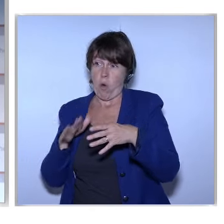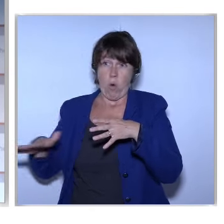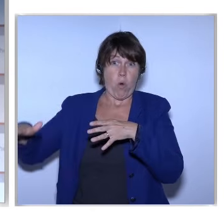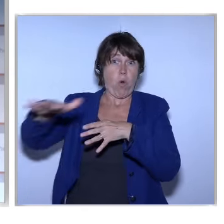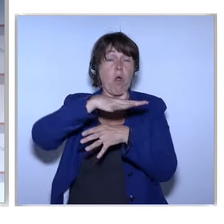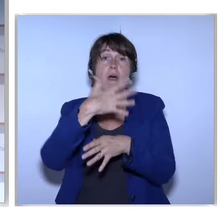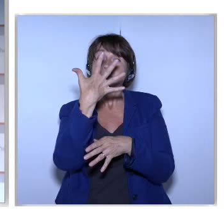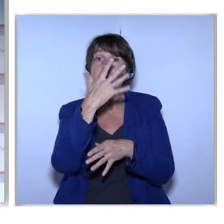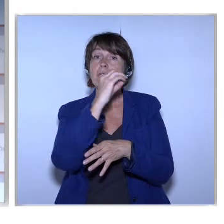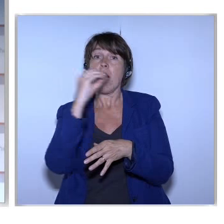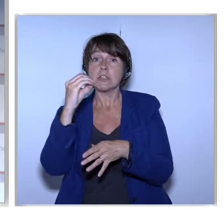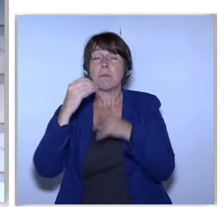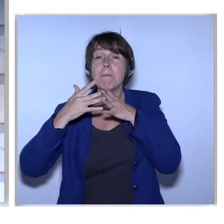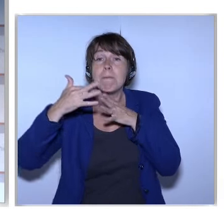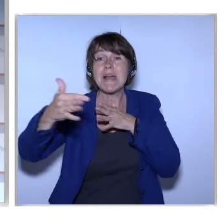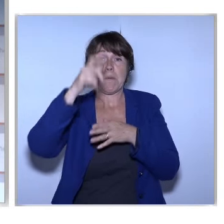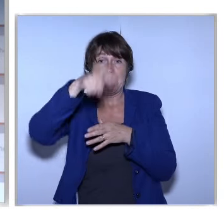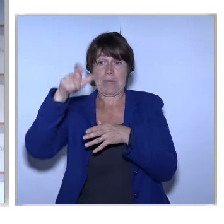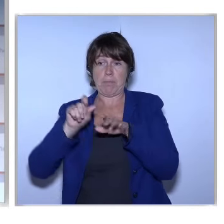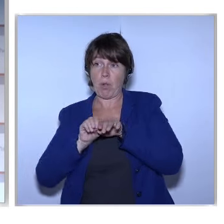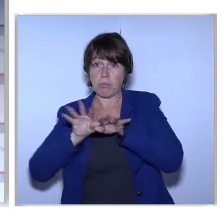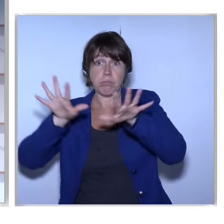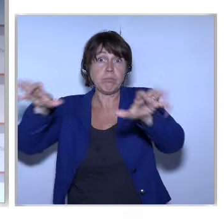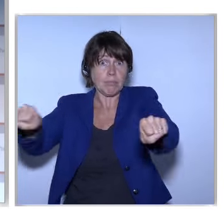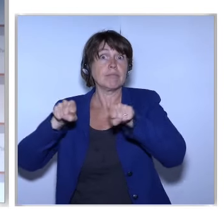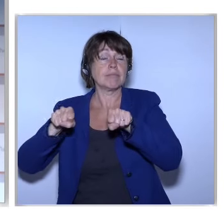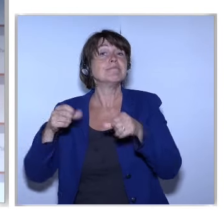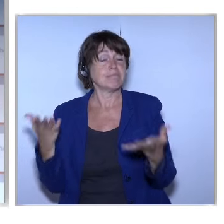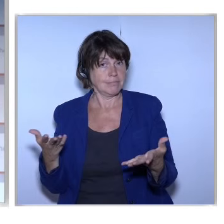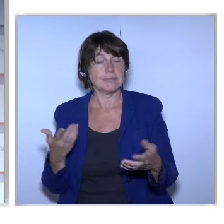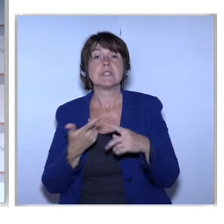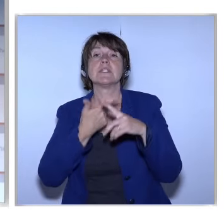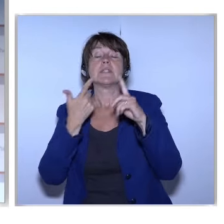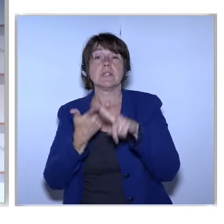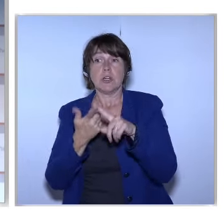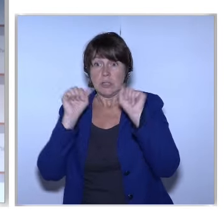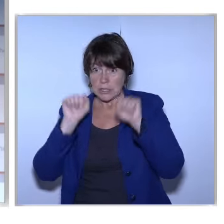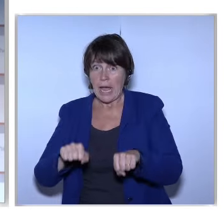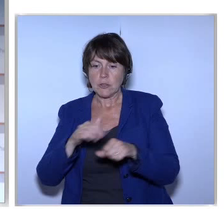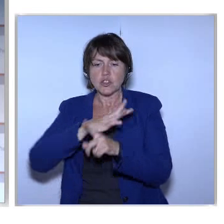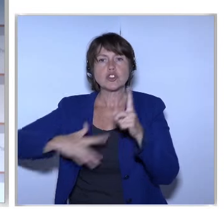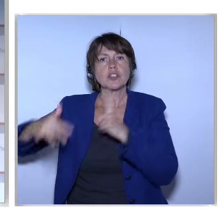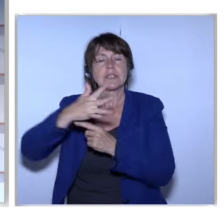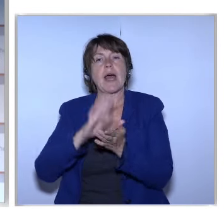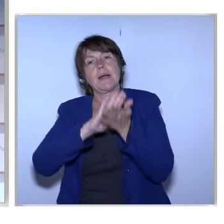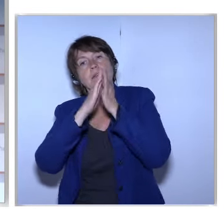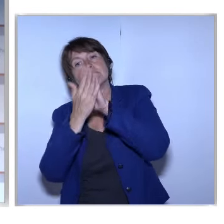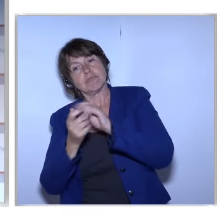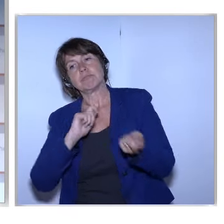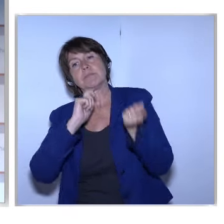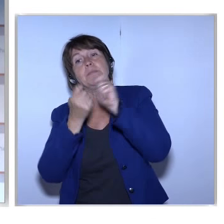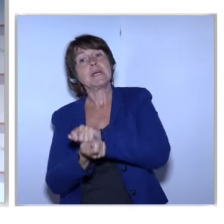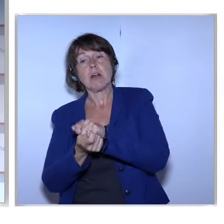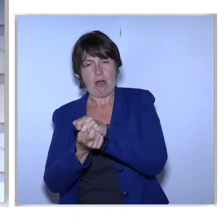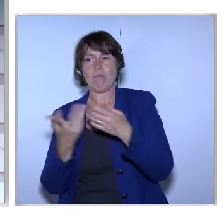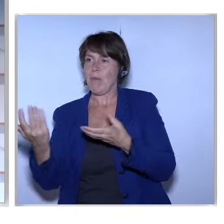And Another Quote A Digital Economy Can Also Make Society More Inclusive Citizens And